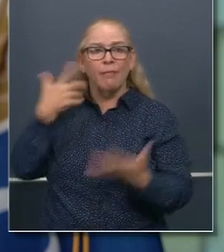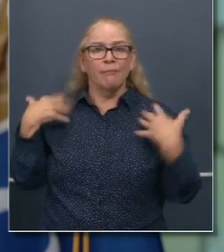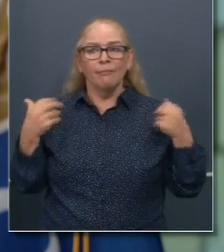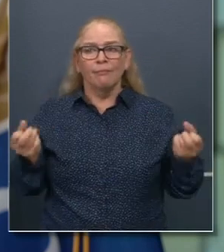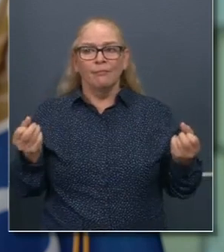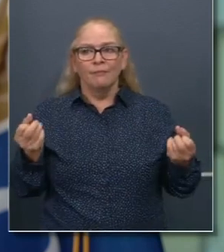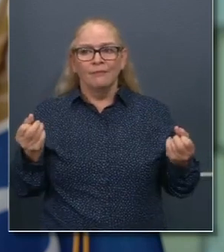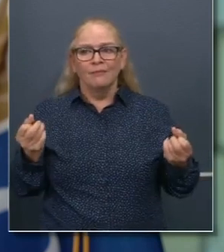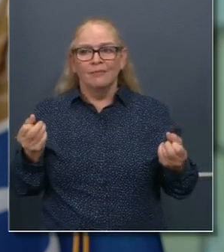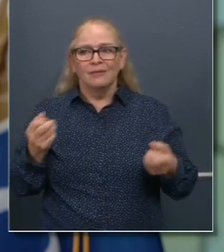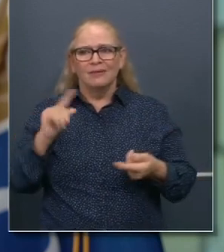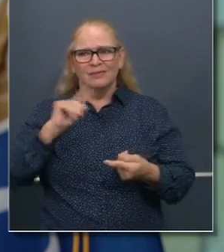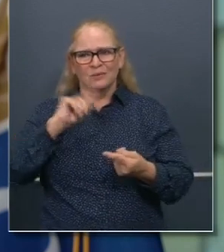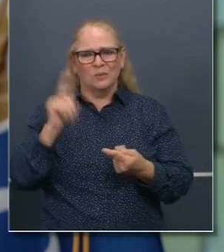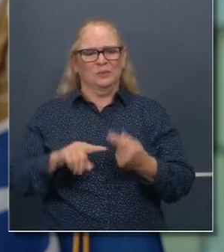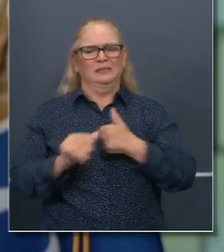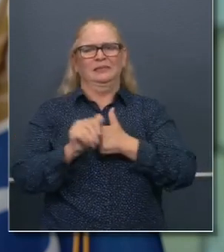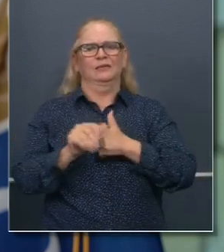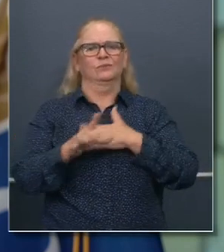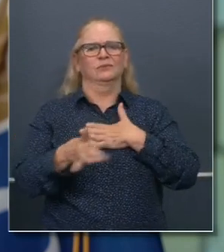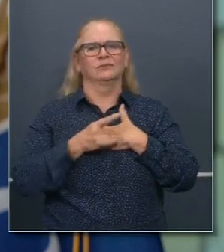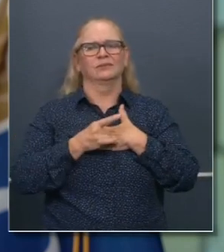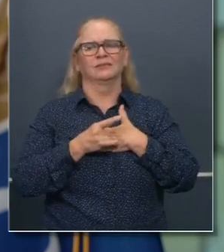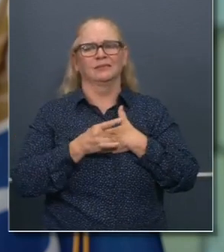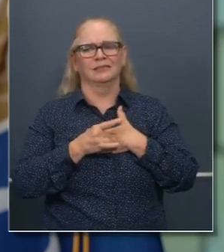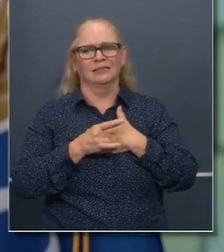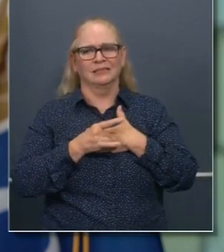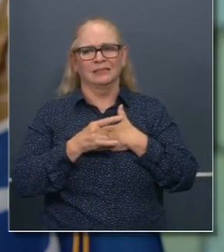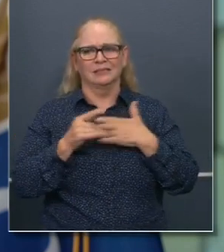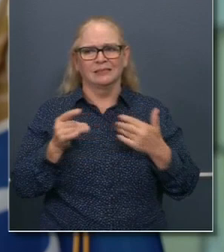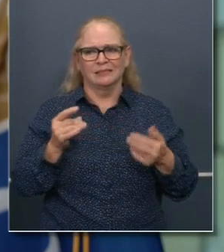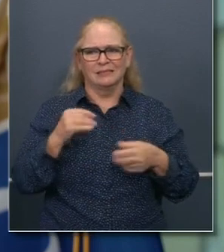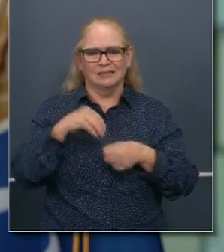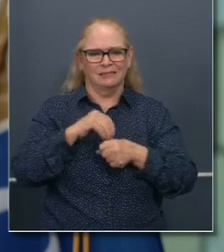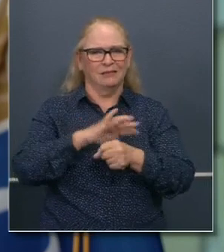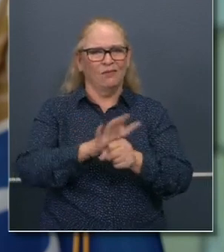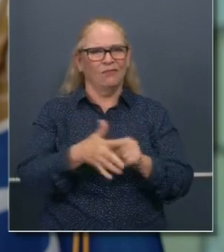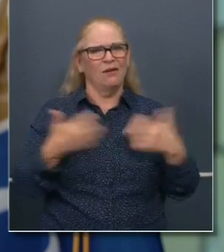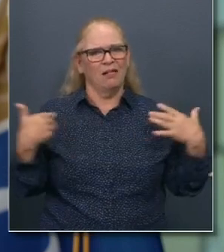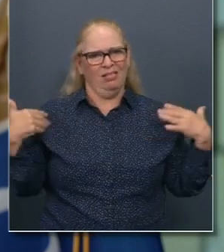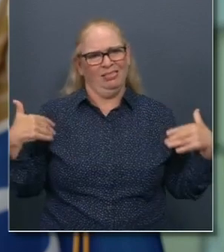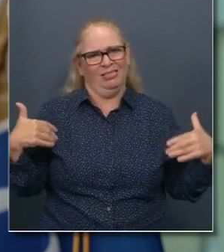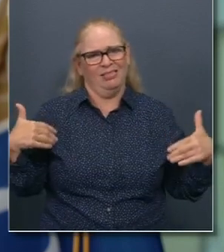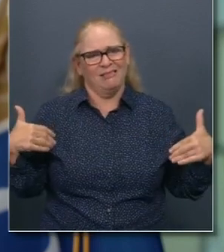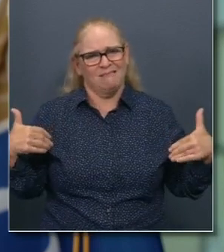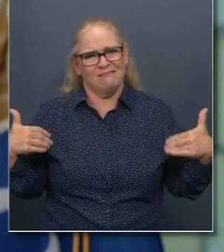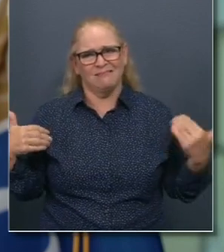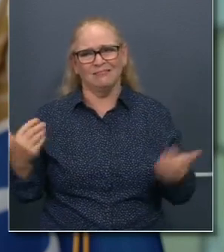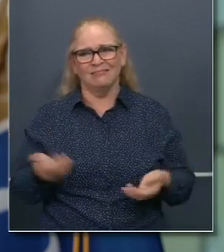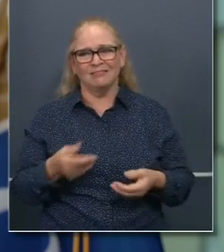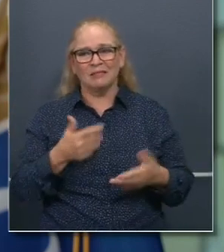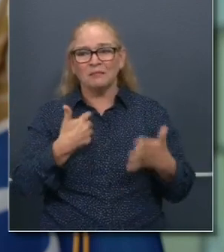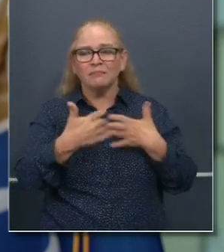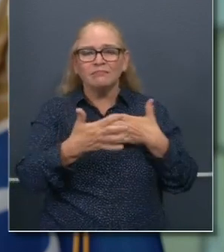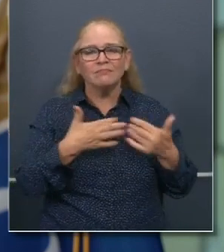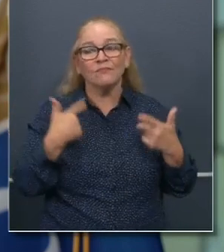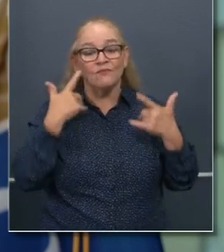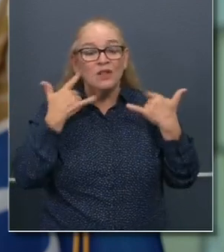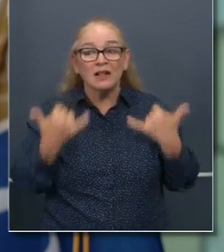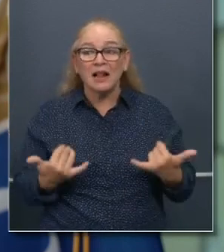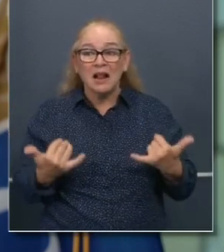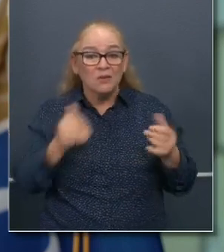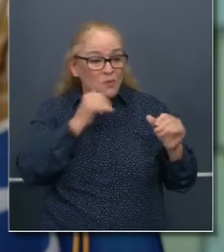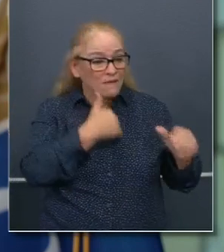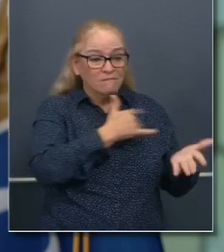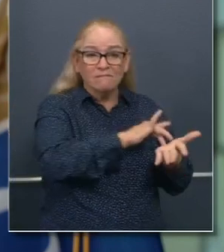of this disease. And so until that point, even if we modify, we have to maintain our vigilance, and we'll need a commensurate